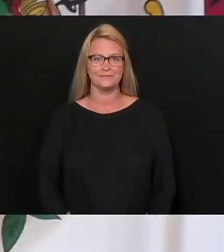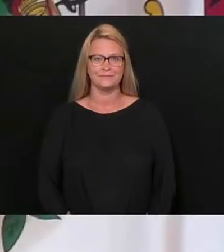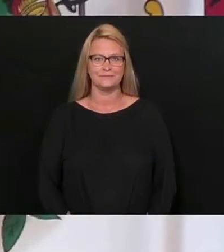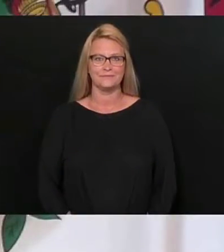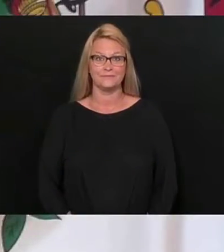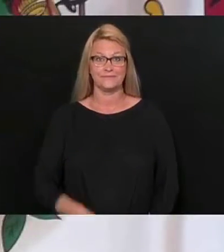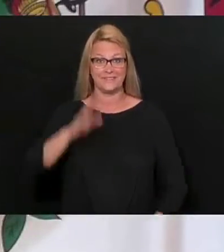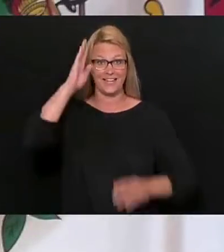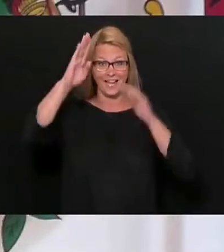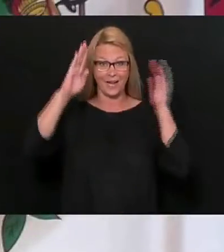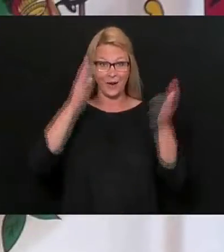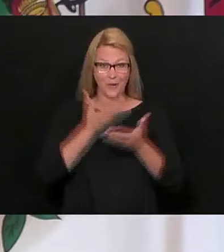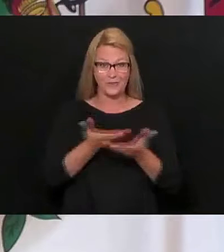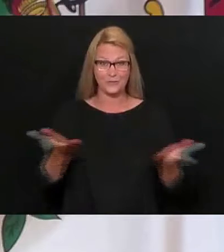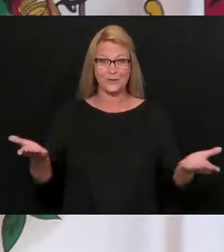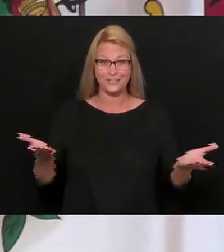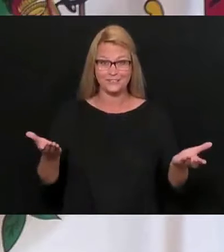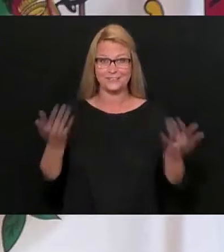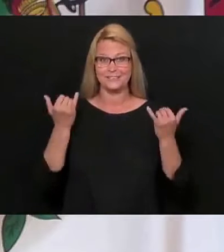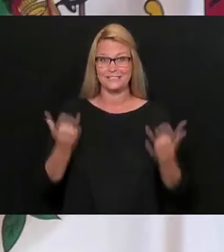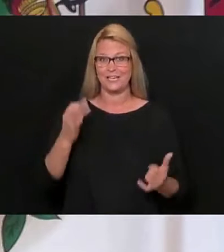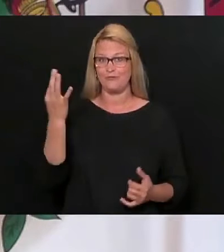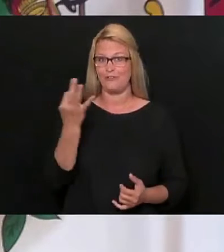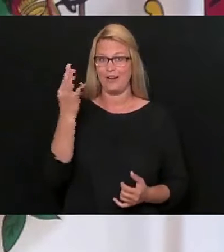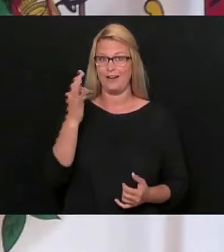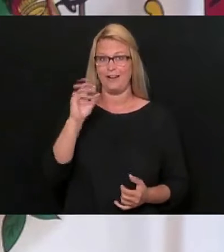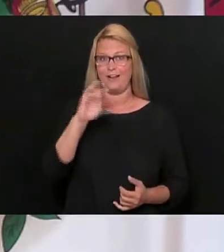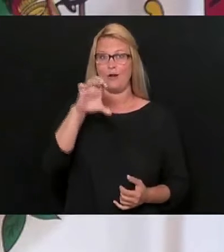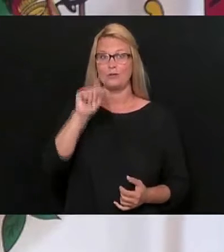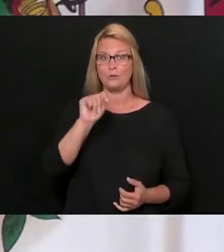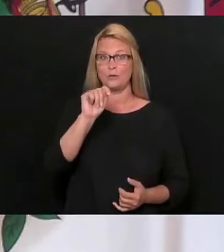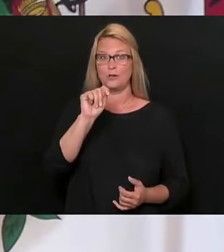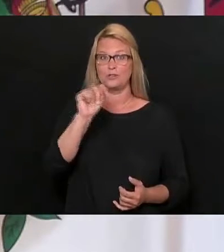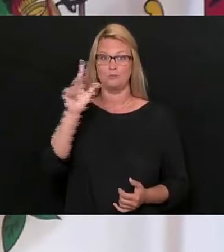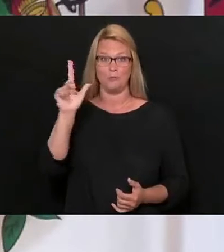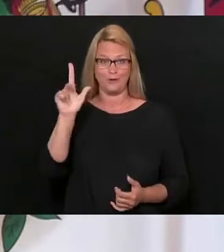Hello, everyone. It's Friday, October the 23rd.